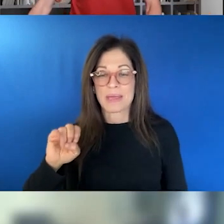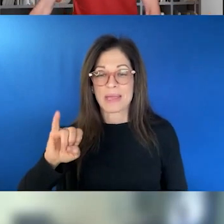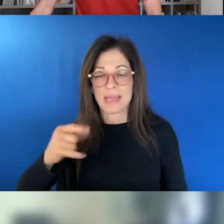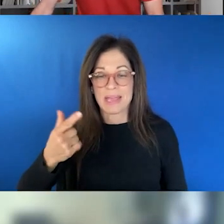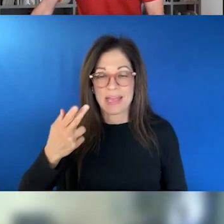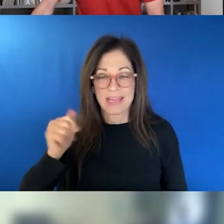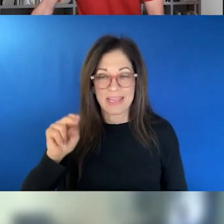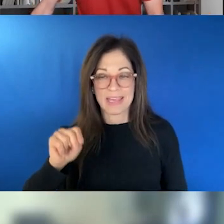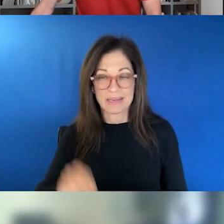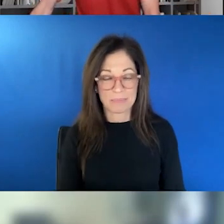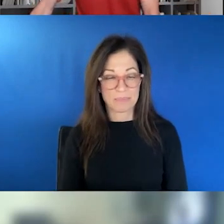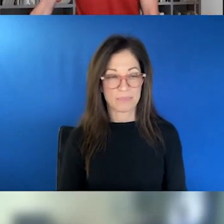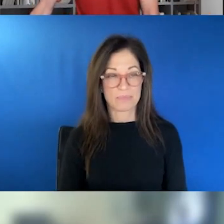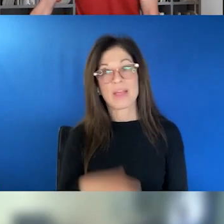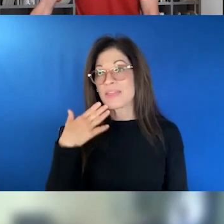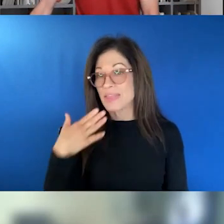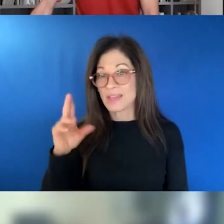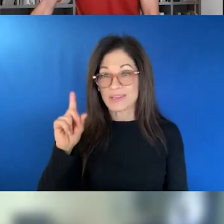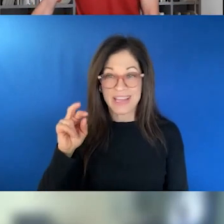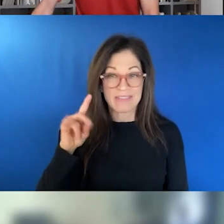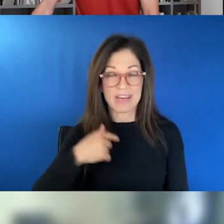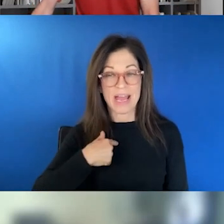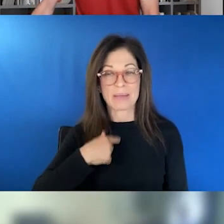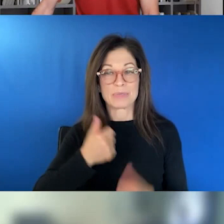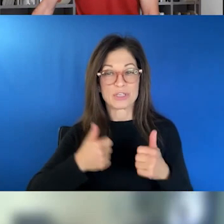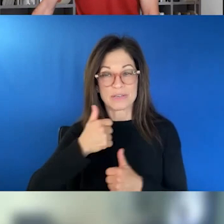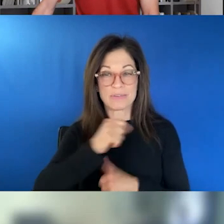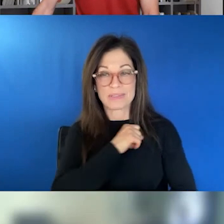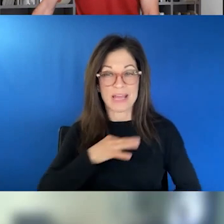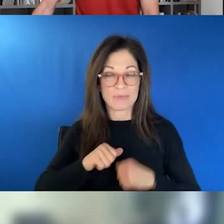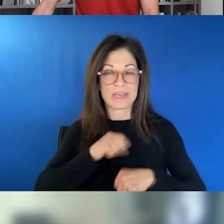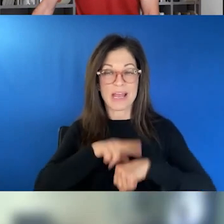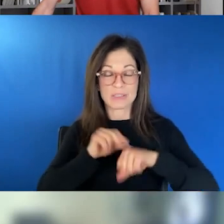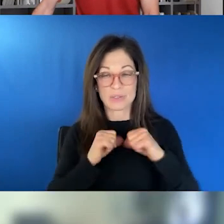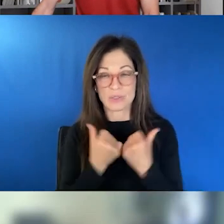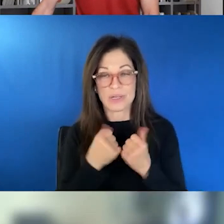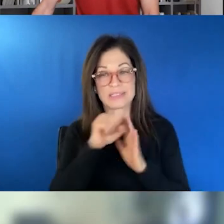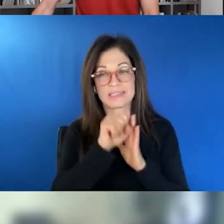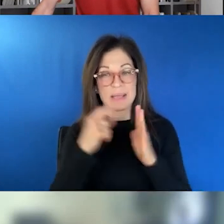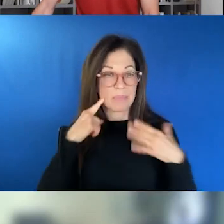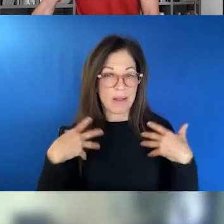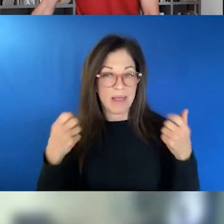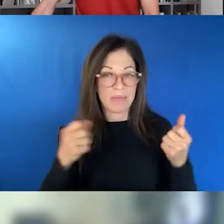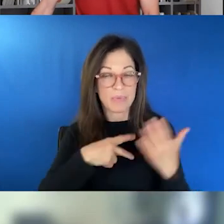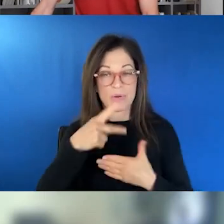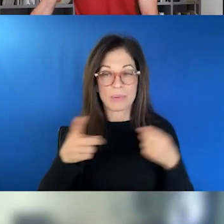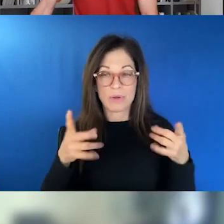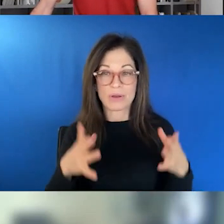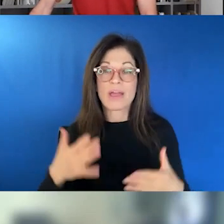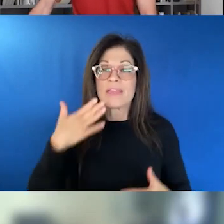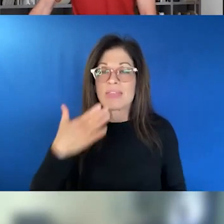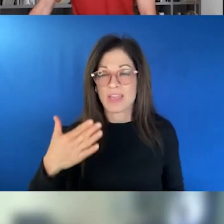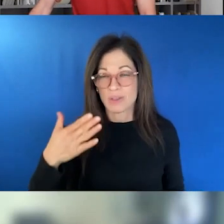Thank you, David. Um, I'm Megan Haupt, chief of staff with, uh, the National Association of State Mental Health Program Directors. Thank you, Dr. Shaw, for your